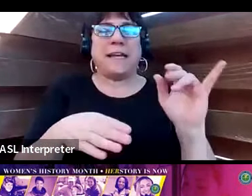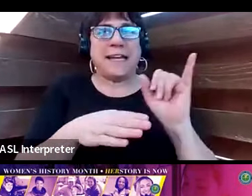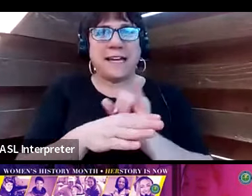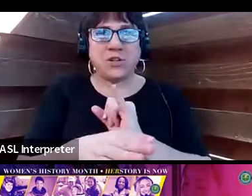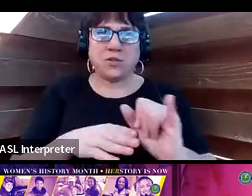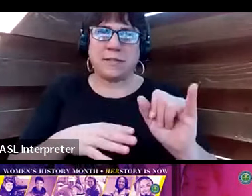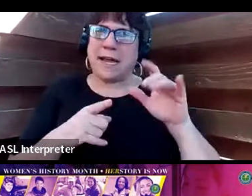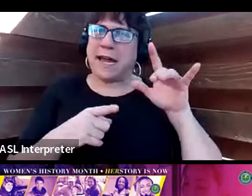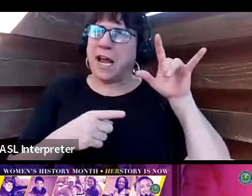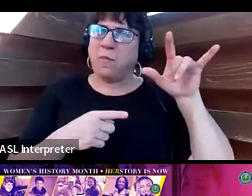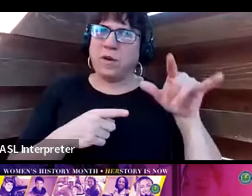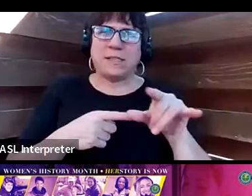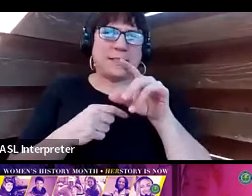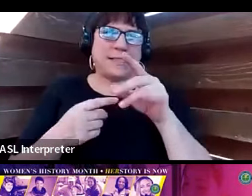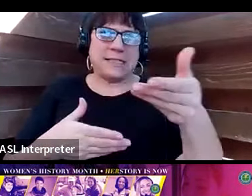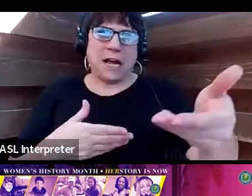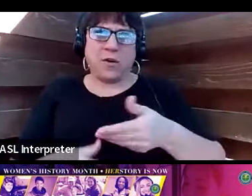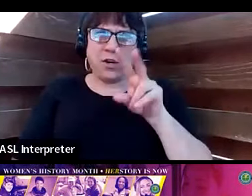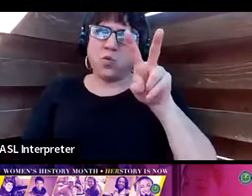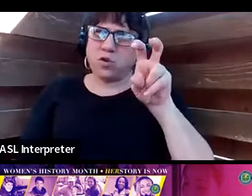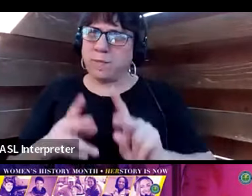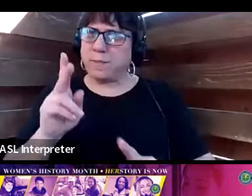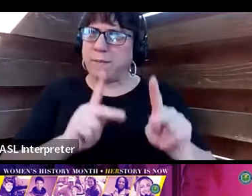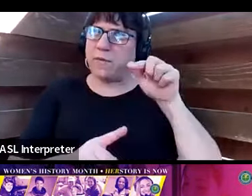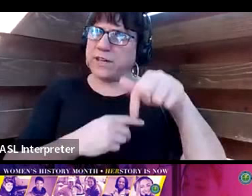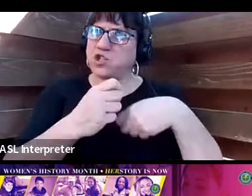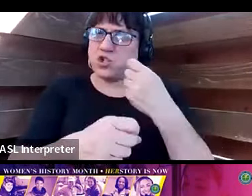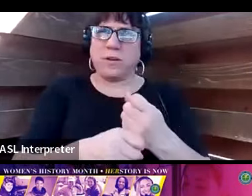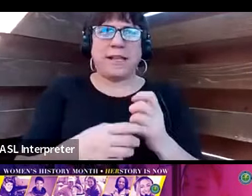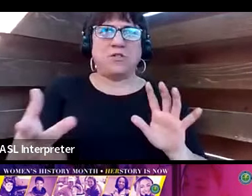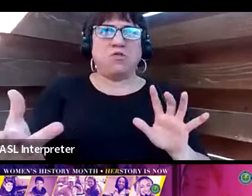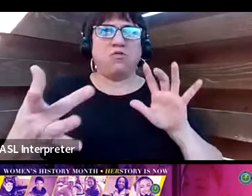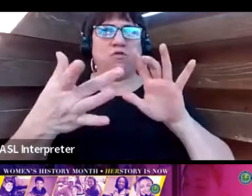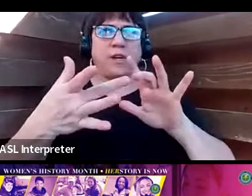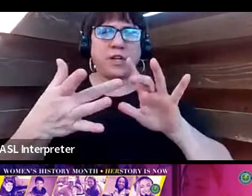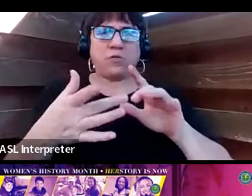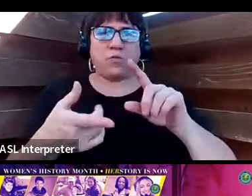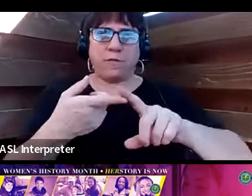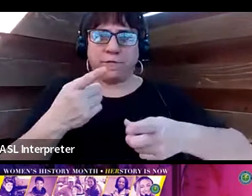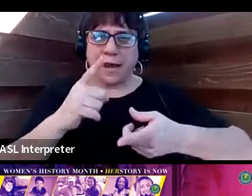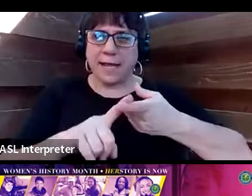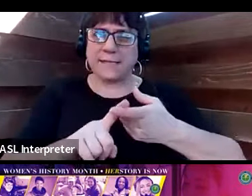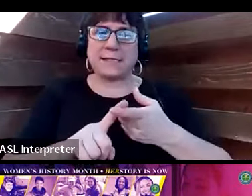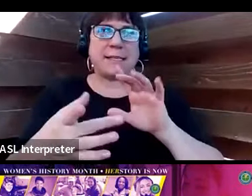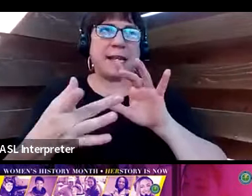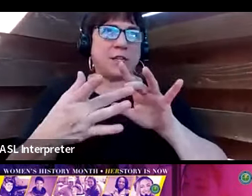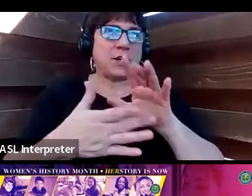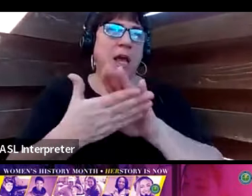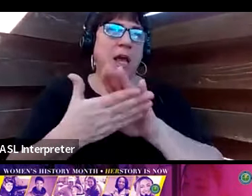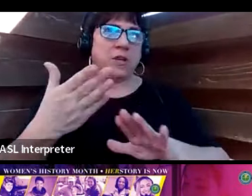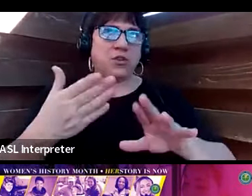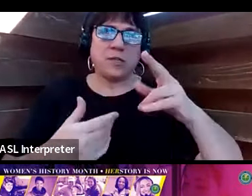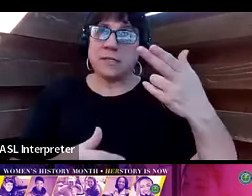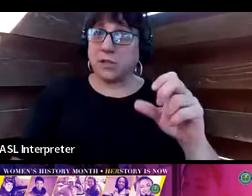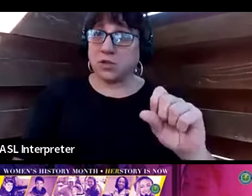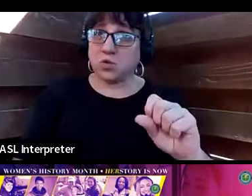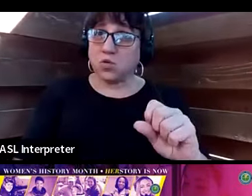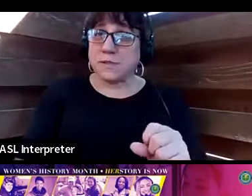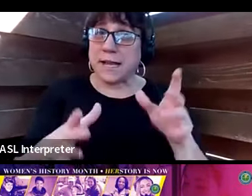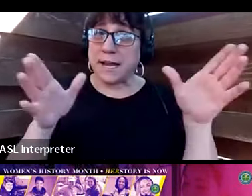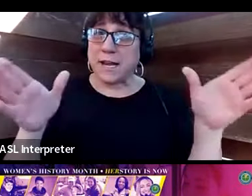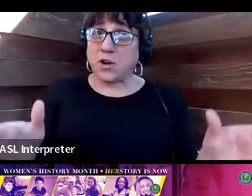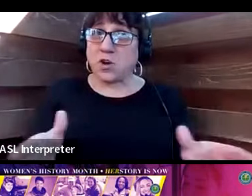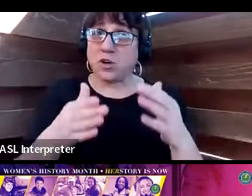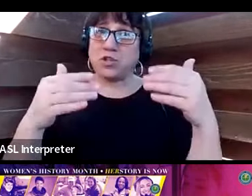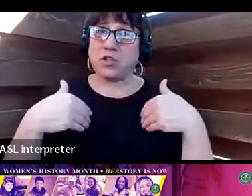airports is like hiring 200 people this year. So, let's reach out to our friends, connections, colleges, high schools. Encourage